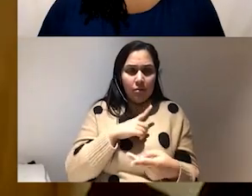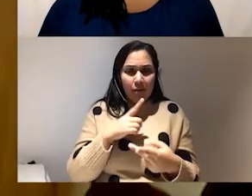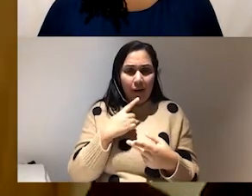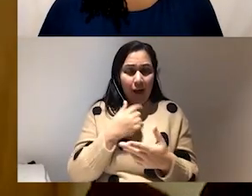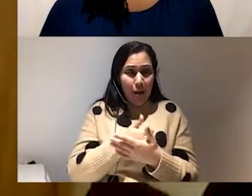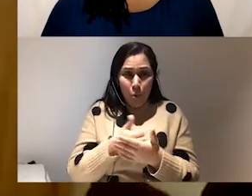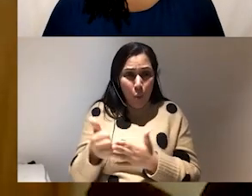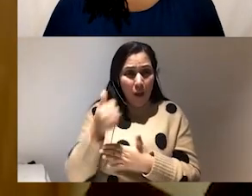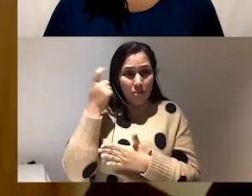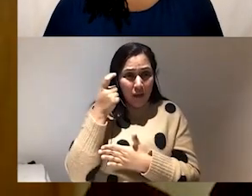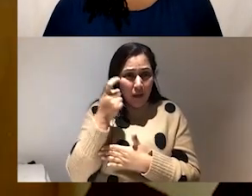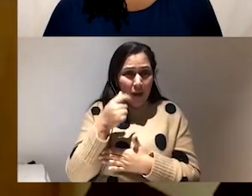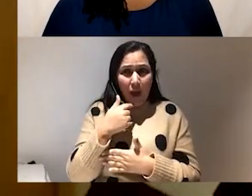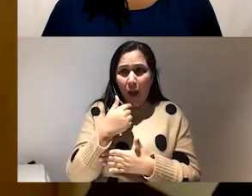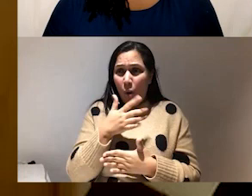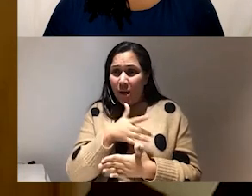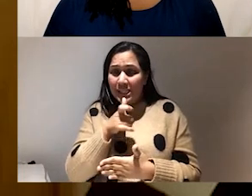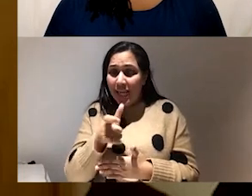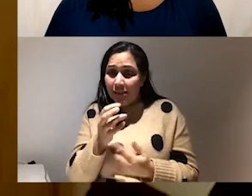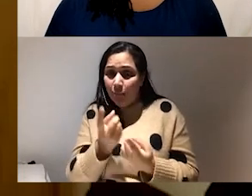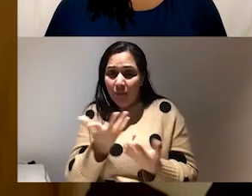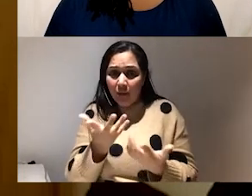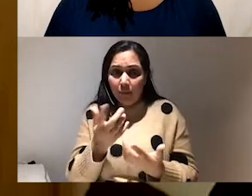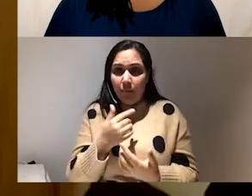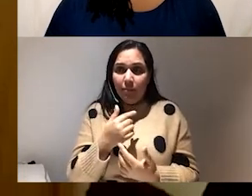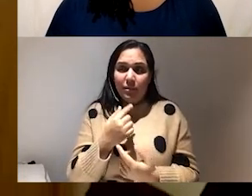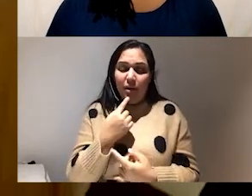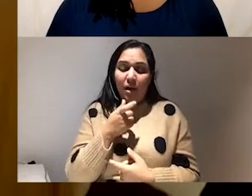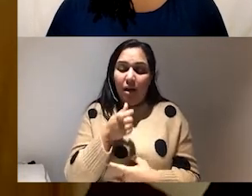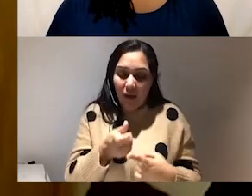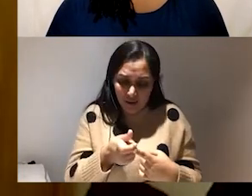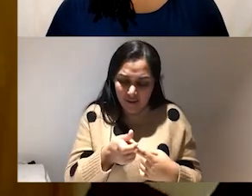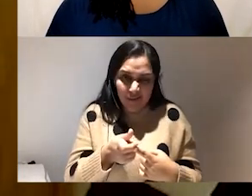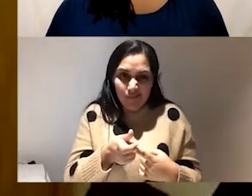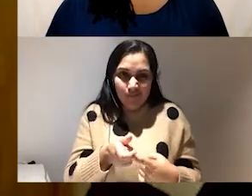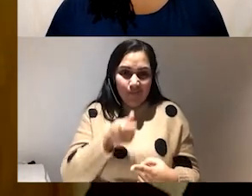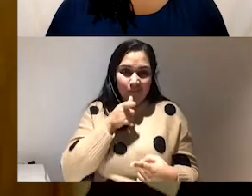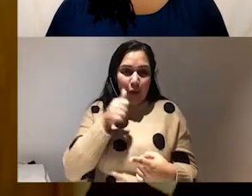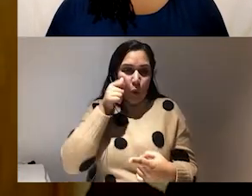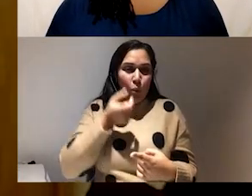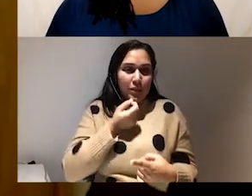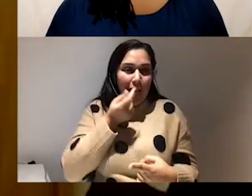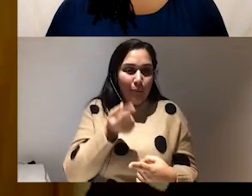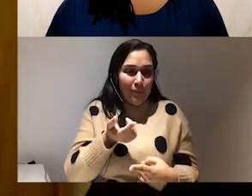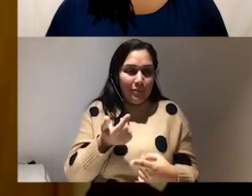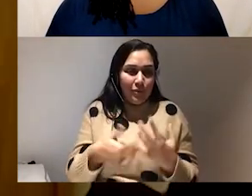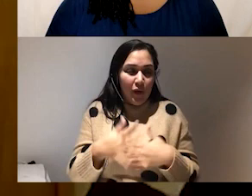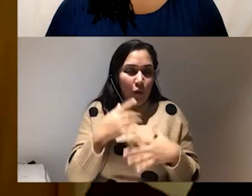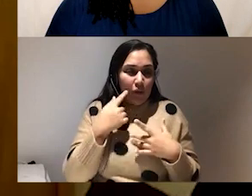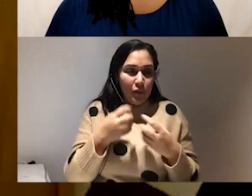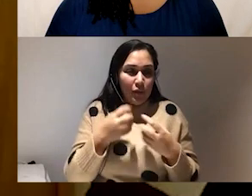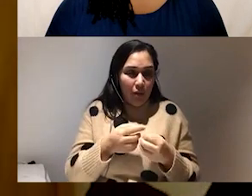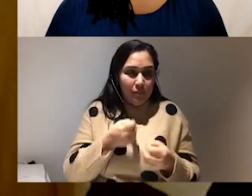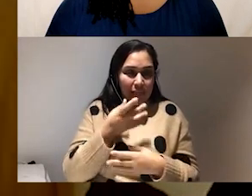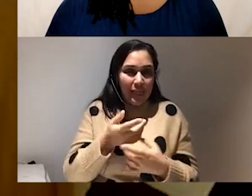I'm always thinking, oh, you know, I really want to say this thing. But like, I know what's going to happen. So I'm not going to say anything at all. And actually, like, I don't think I talk that